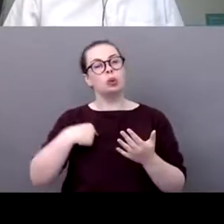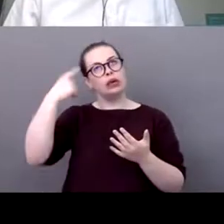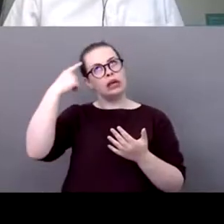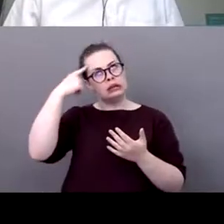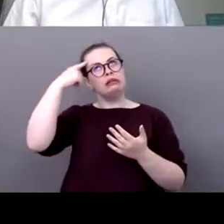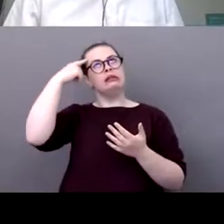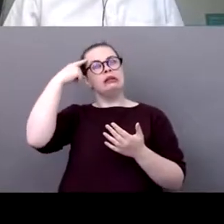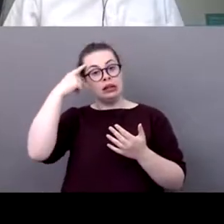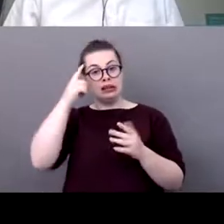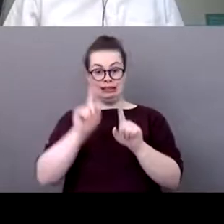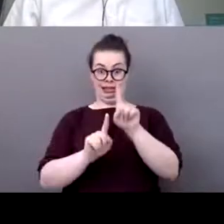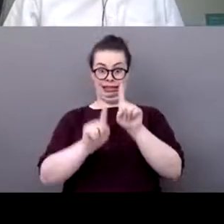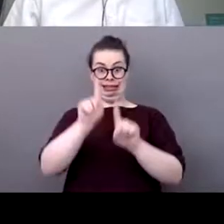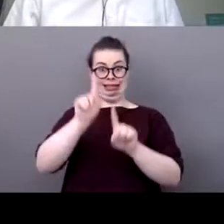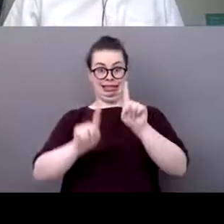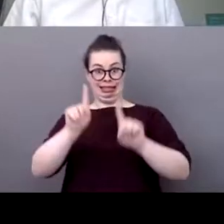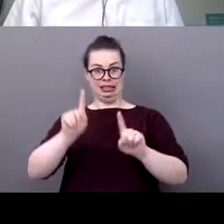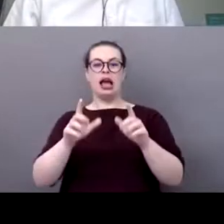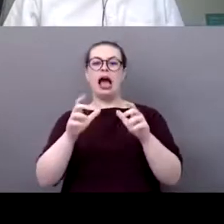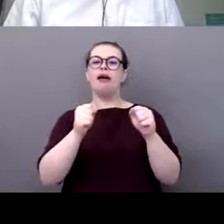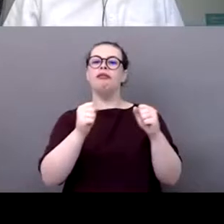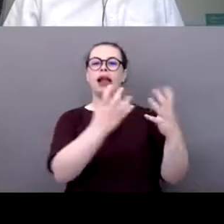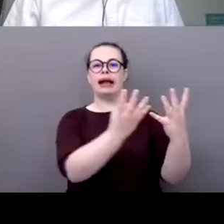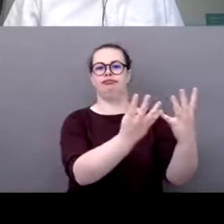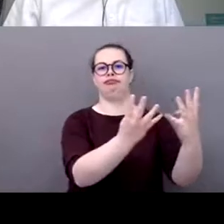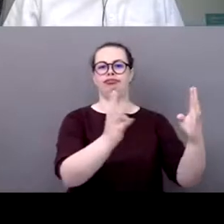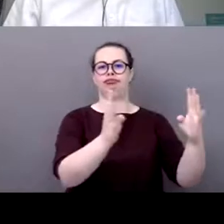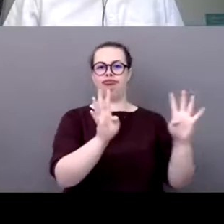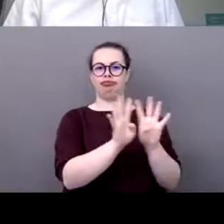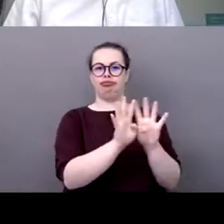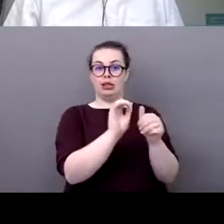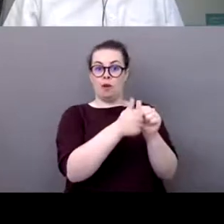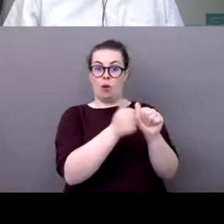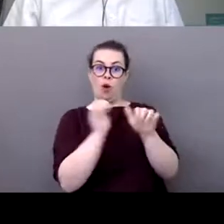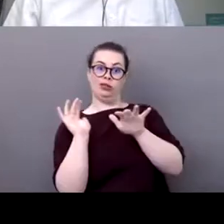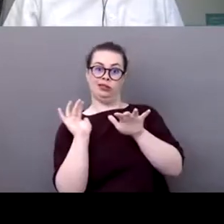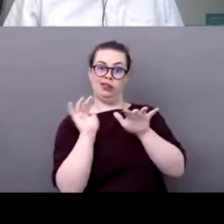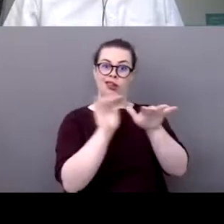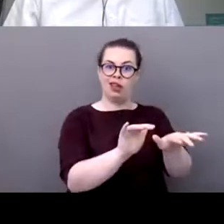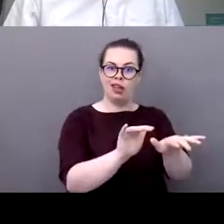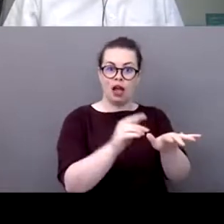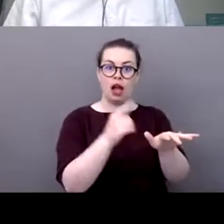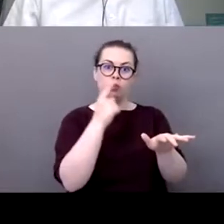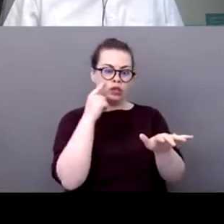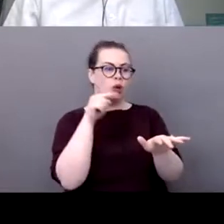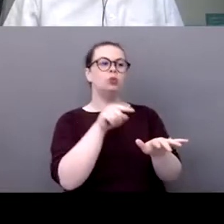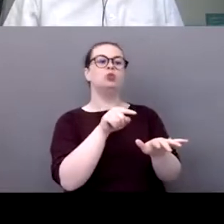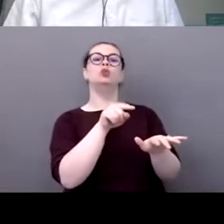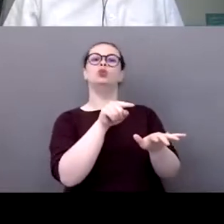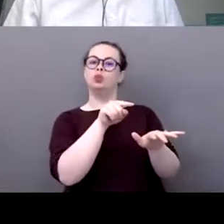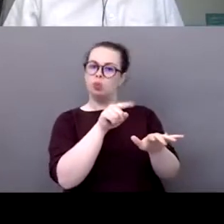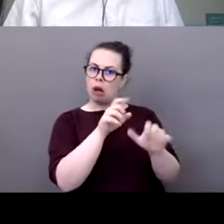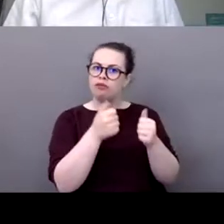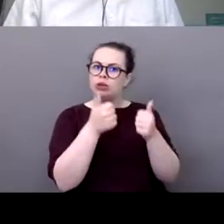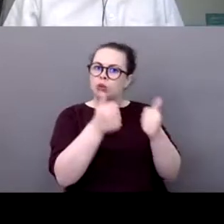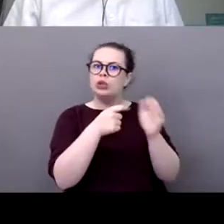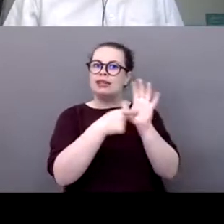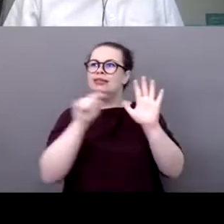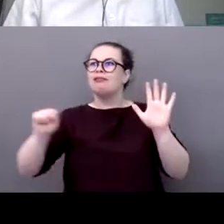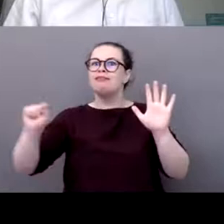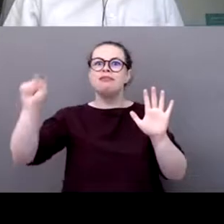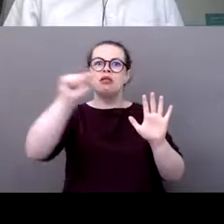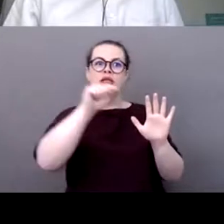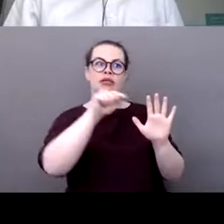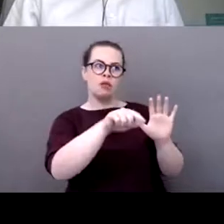a trigger to bring nature in in cities and we realized that there are a number of really good examples but this could be even